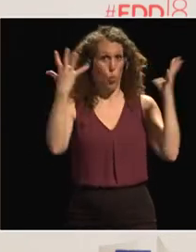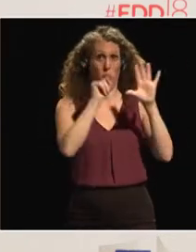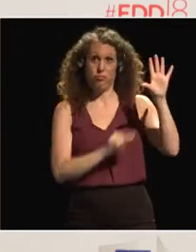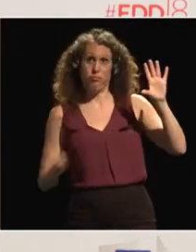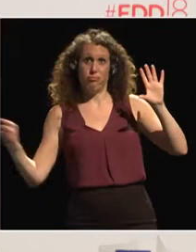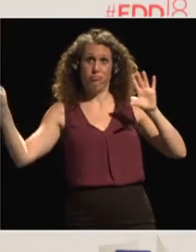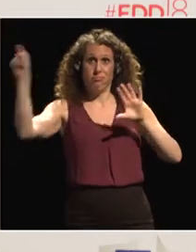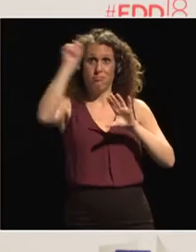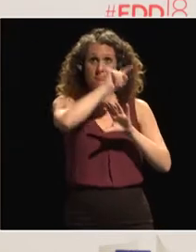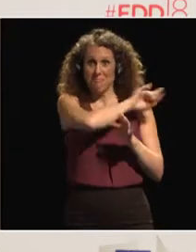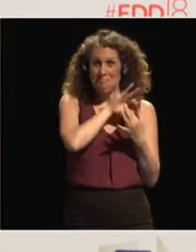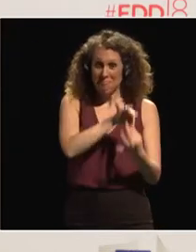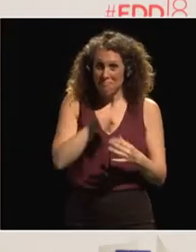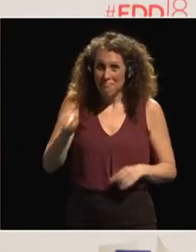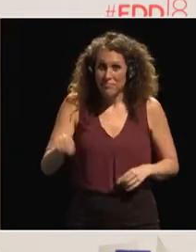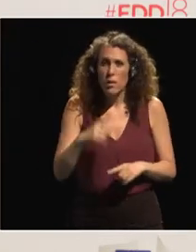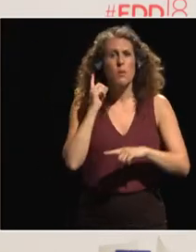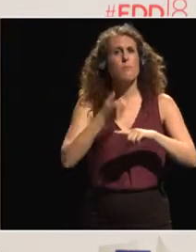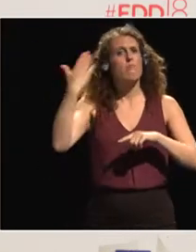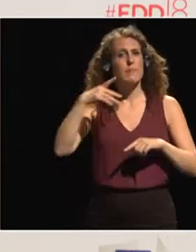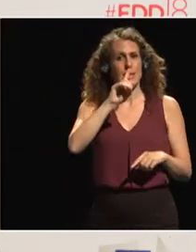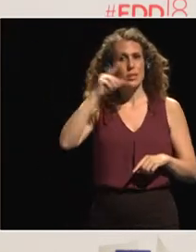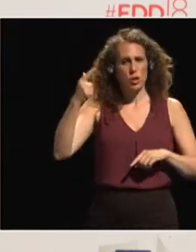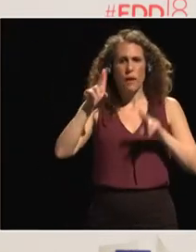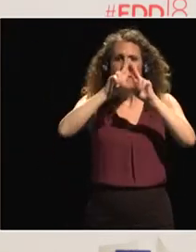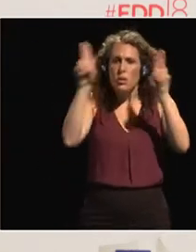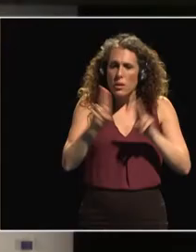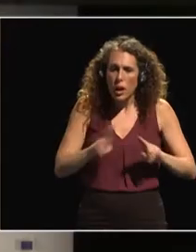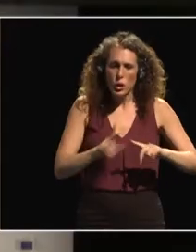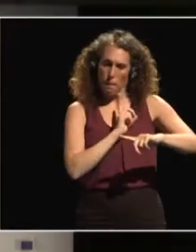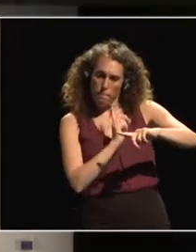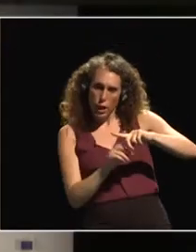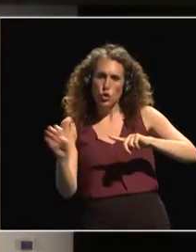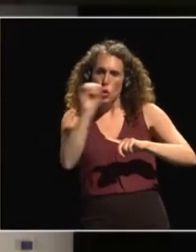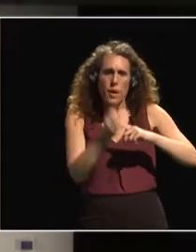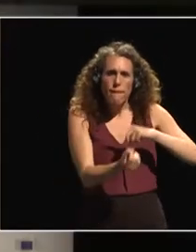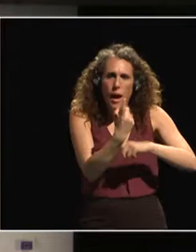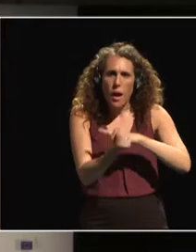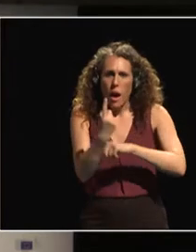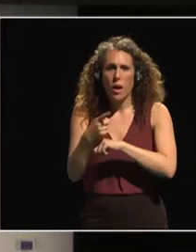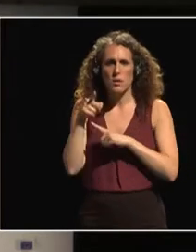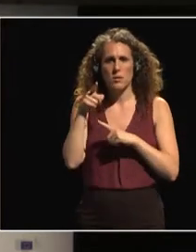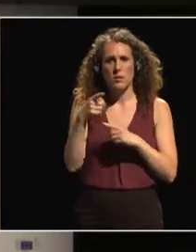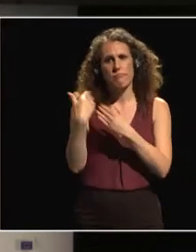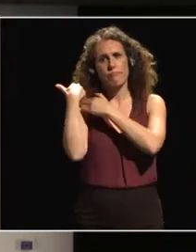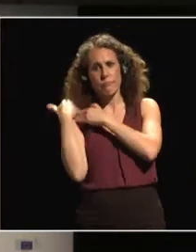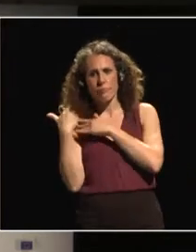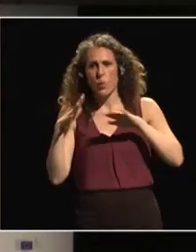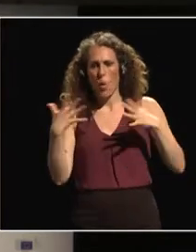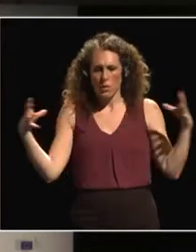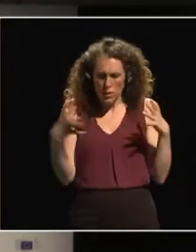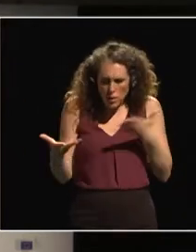He's also been director general of the Institute of International and European Affairs, which is a leading policy tank,